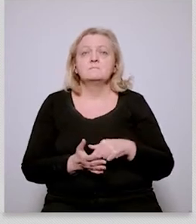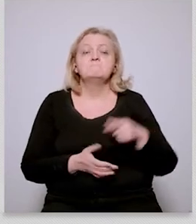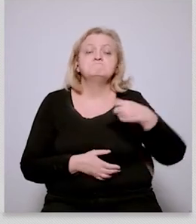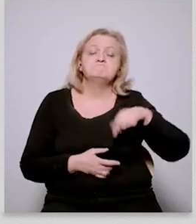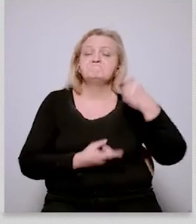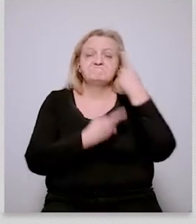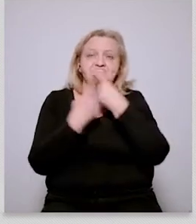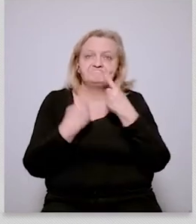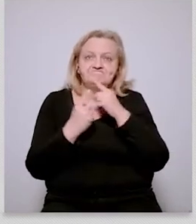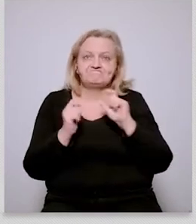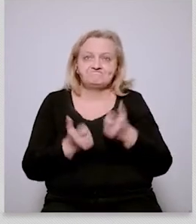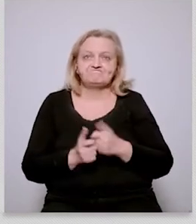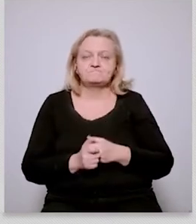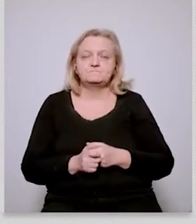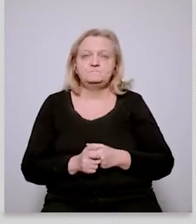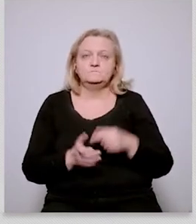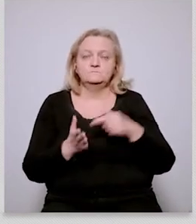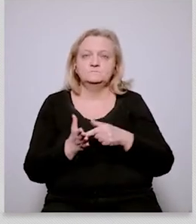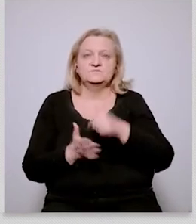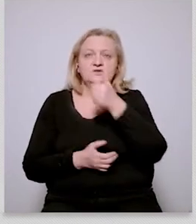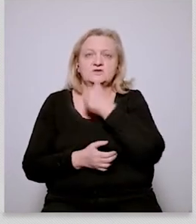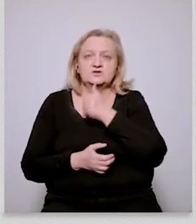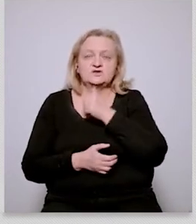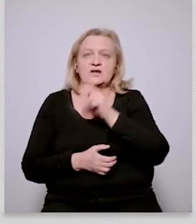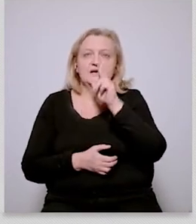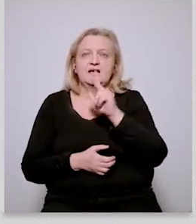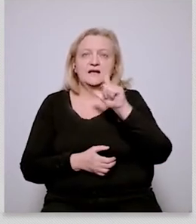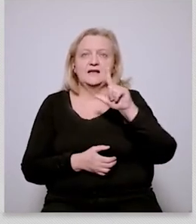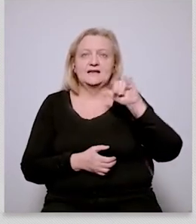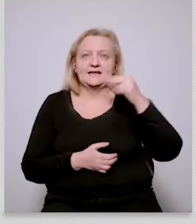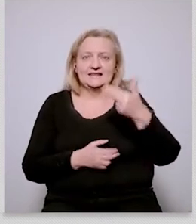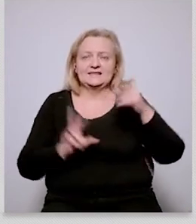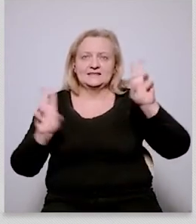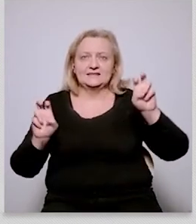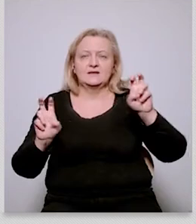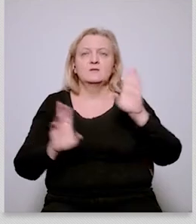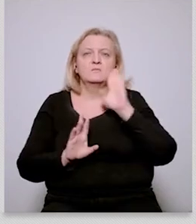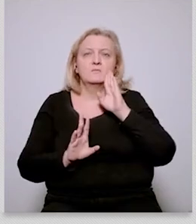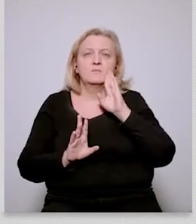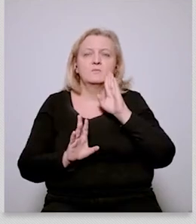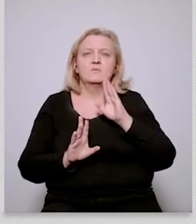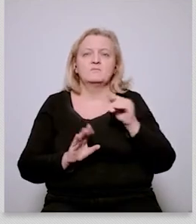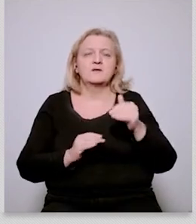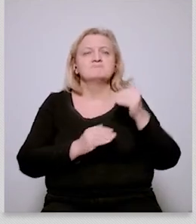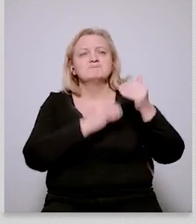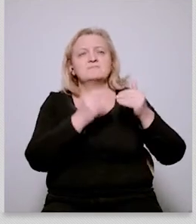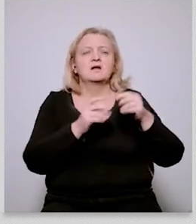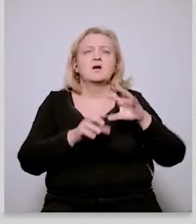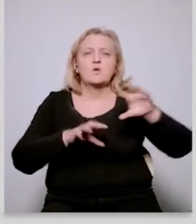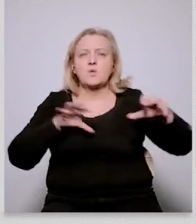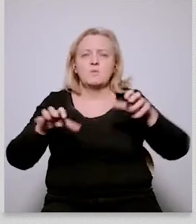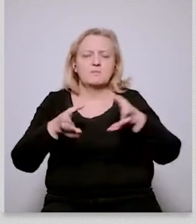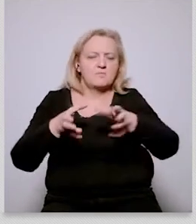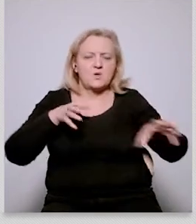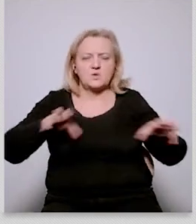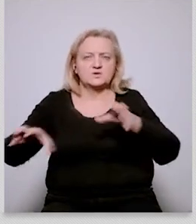wedge you know splitting the progressive group but what we also found was that the populists were using